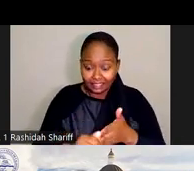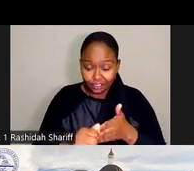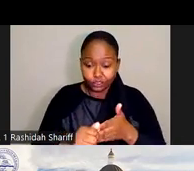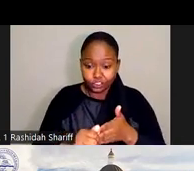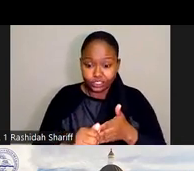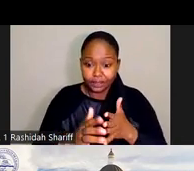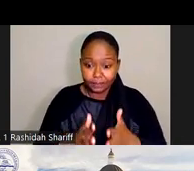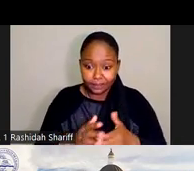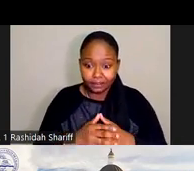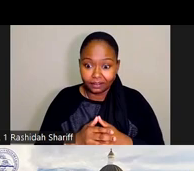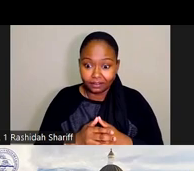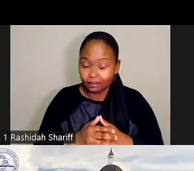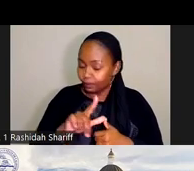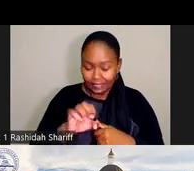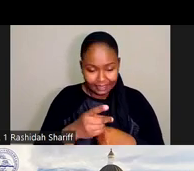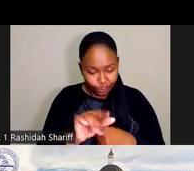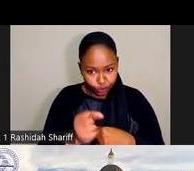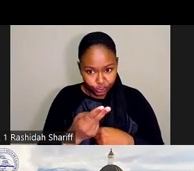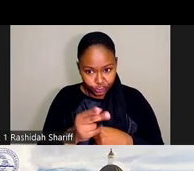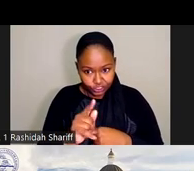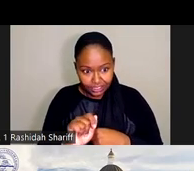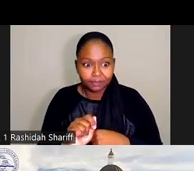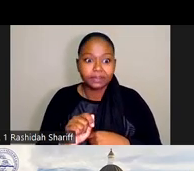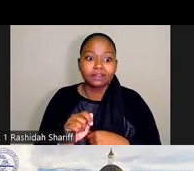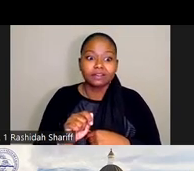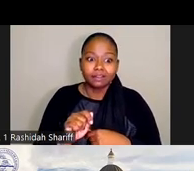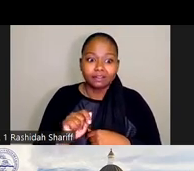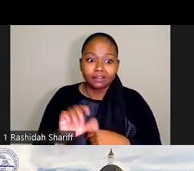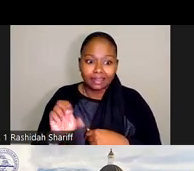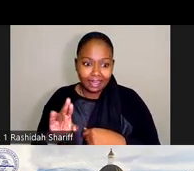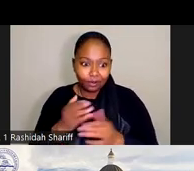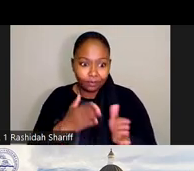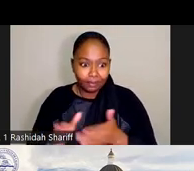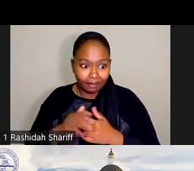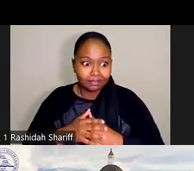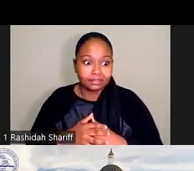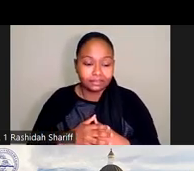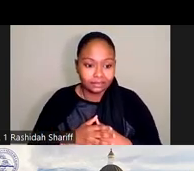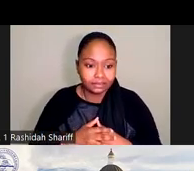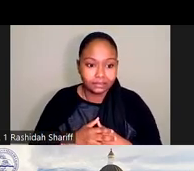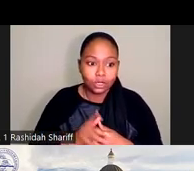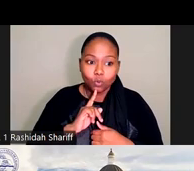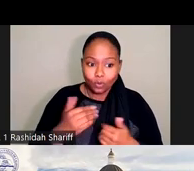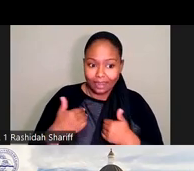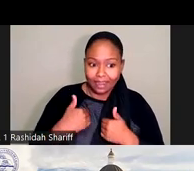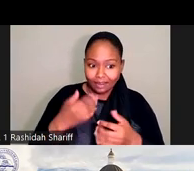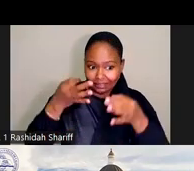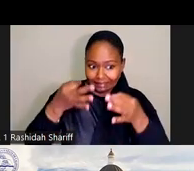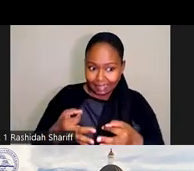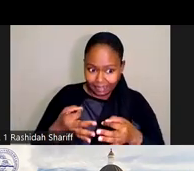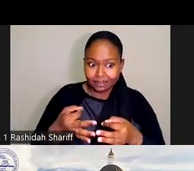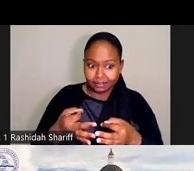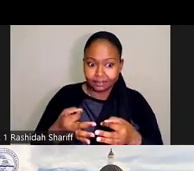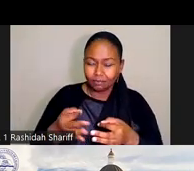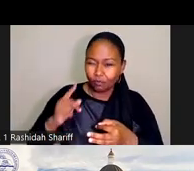by popular demand. We, this year, have decided to go deeper with our cabinet leadership. As you may remember, the first